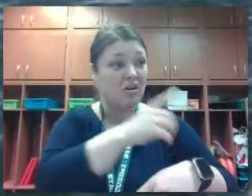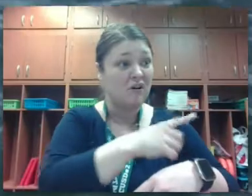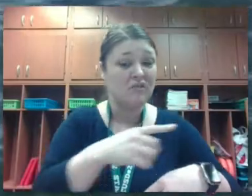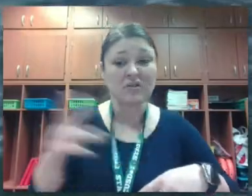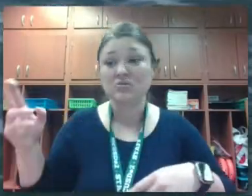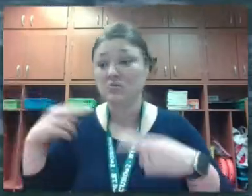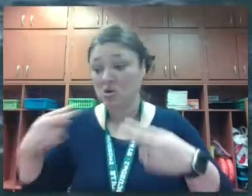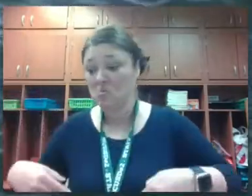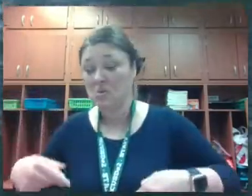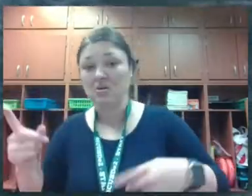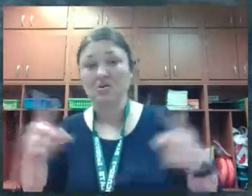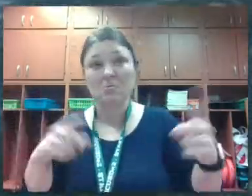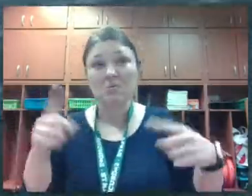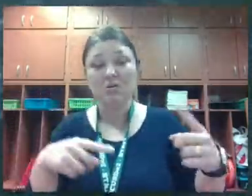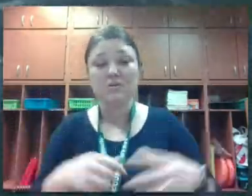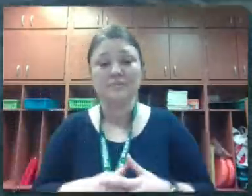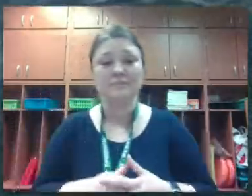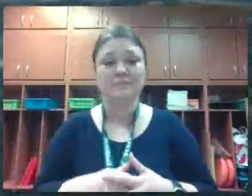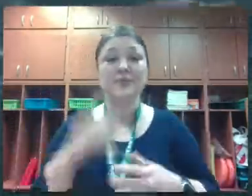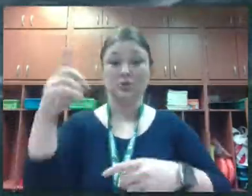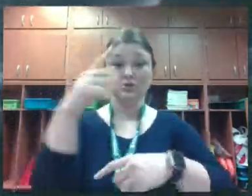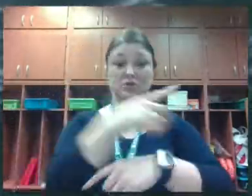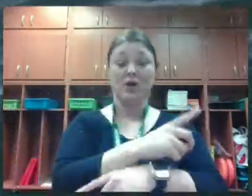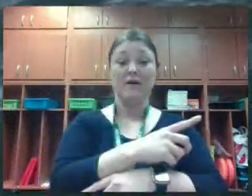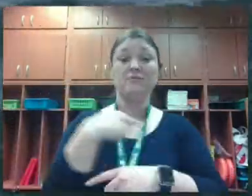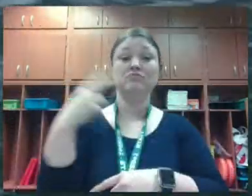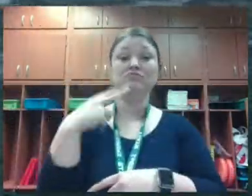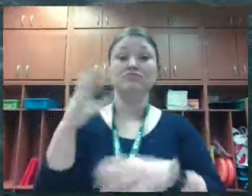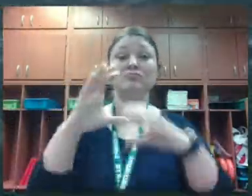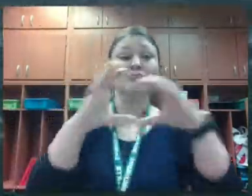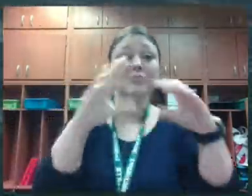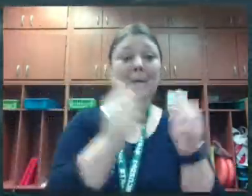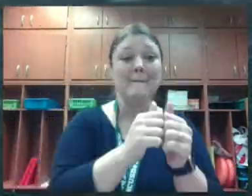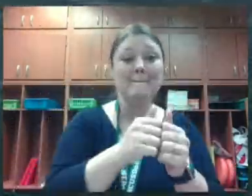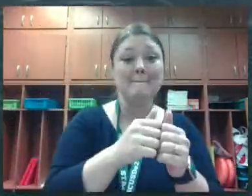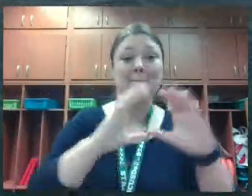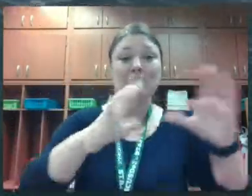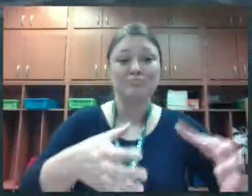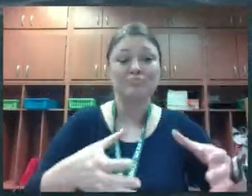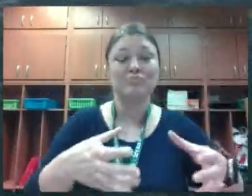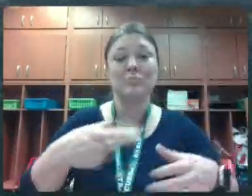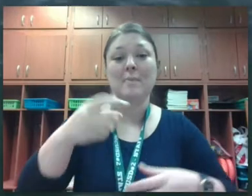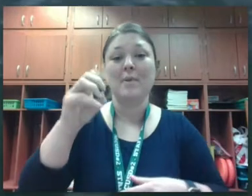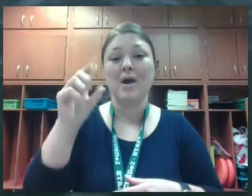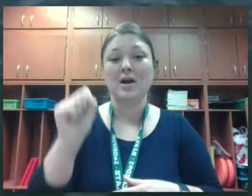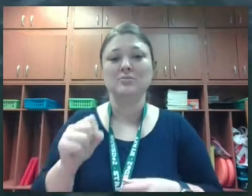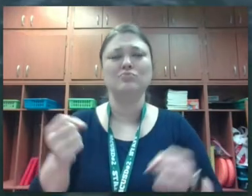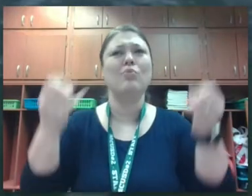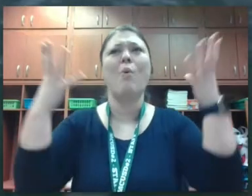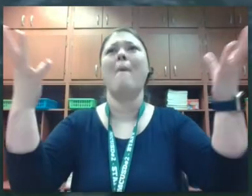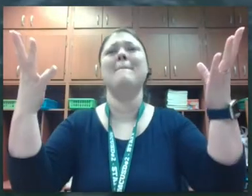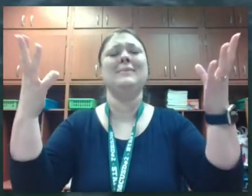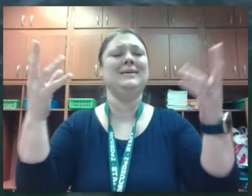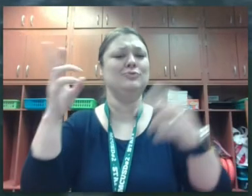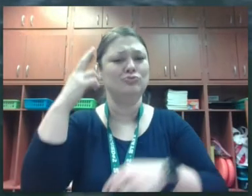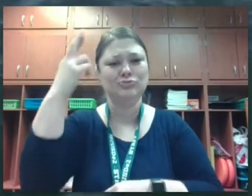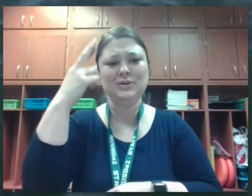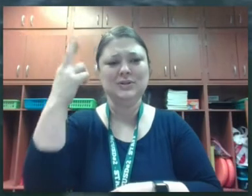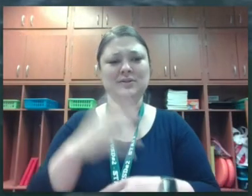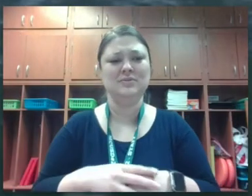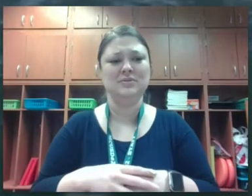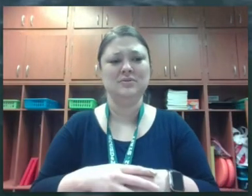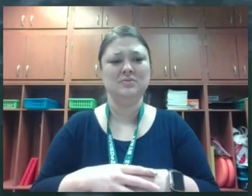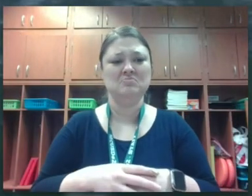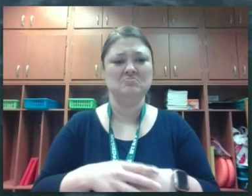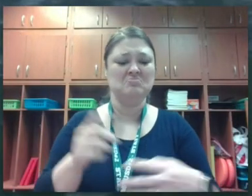dolphins vocalize or communicate with their pods for so many reasons but their feelings